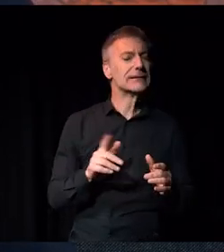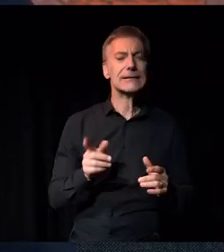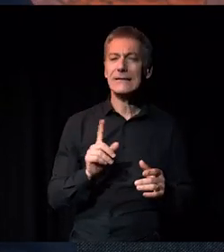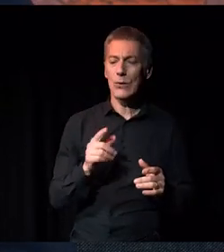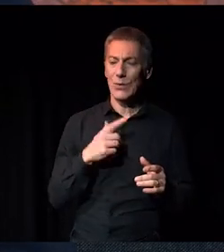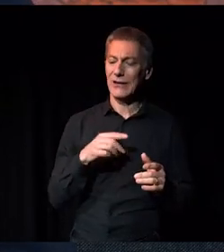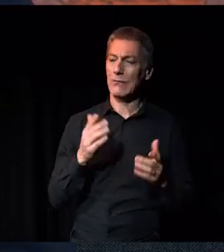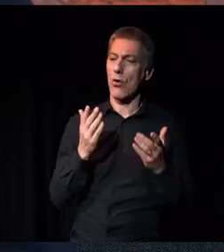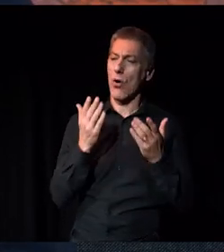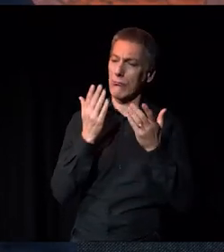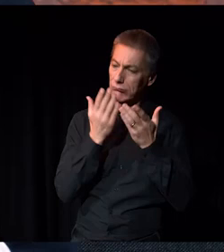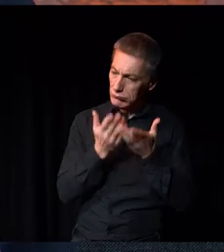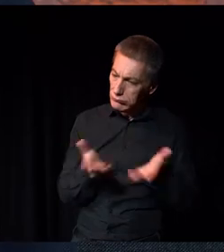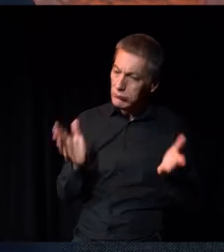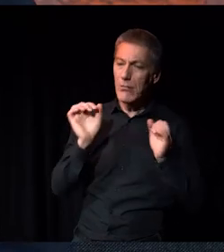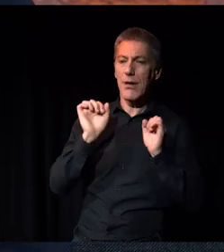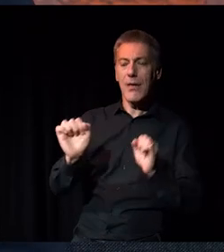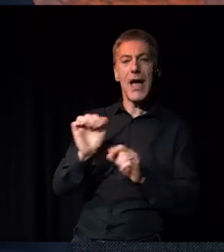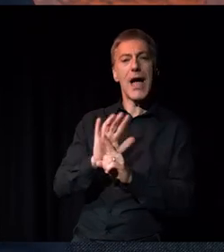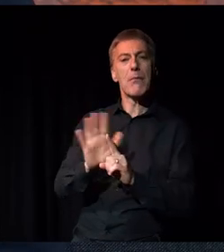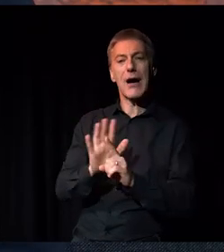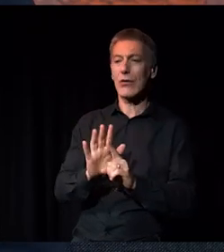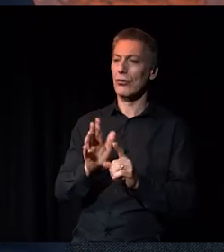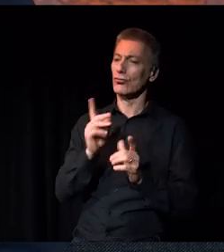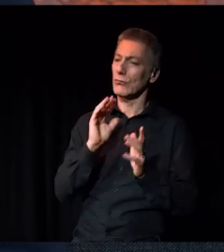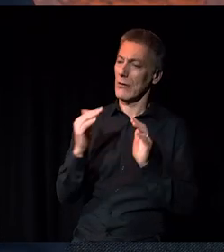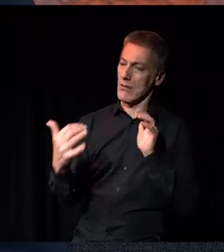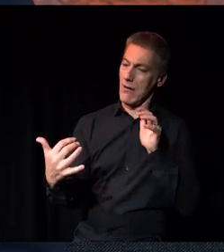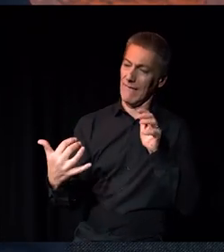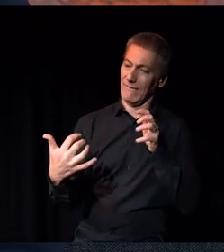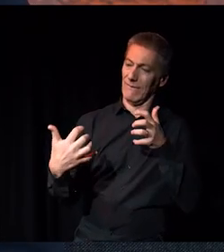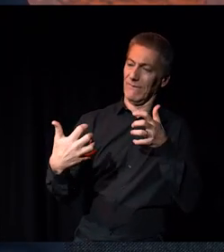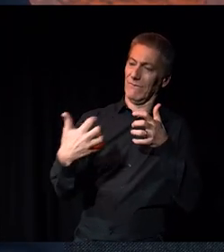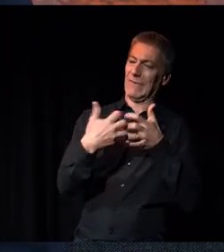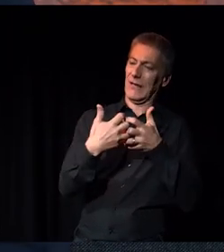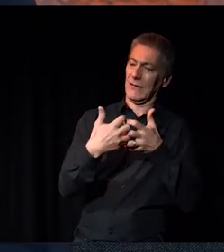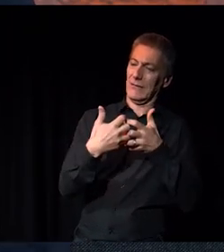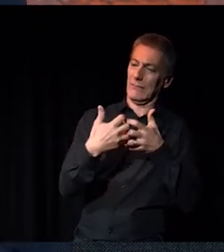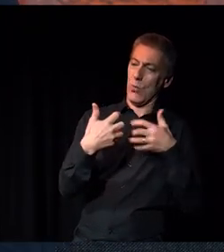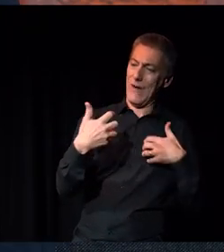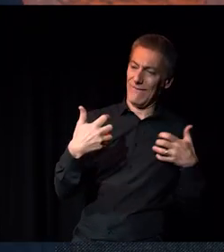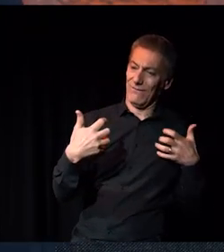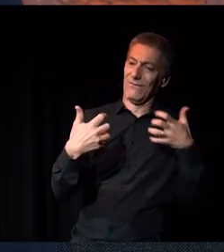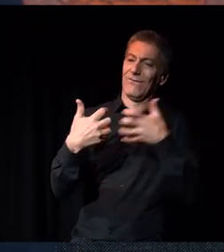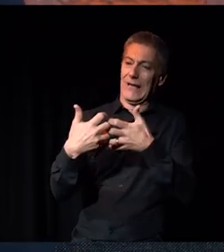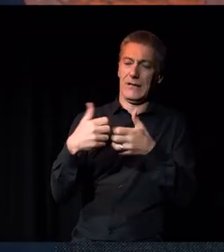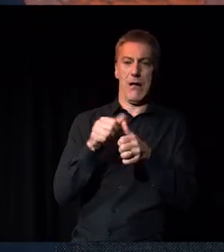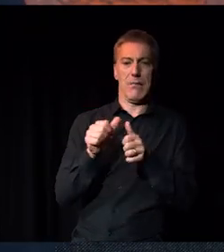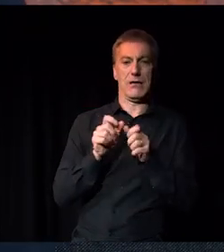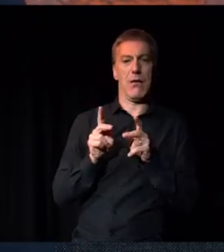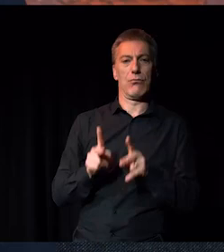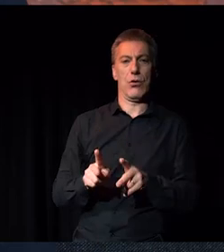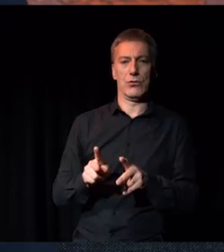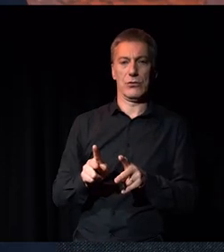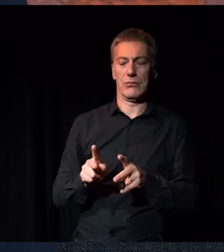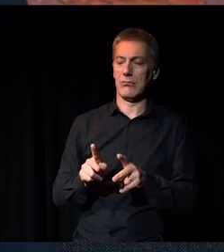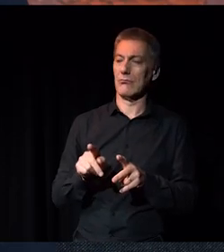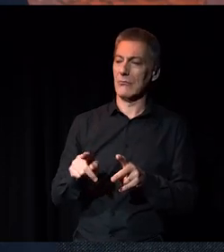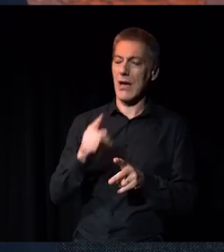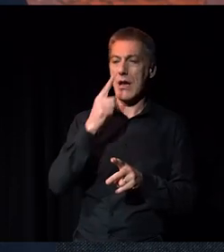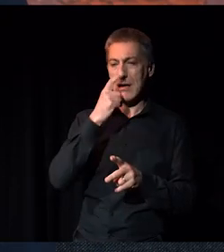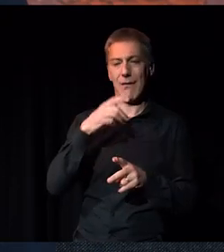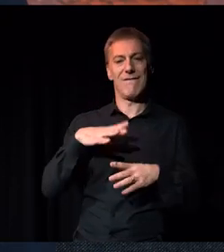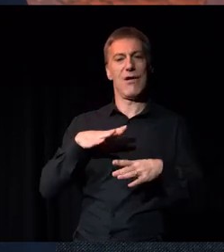to accommodate people from other backgrounds so that they instantly feel comfortable, enable them to